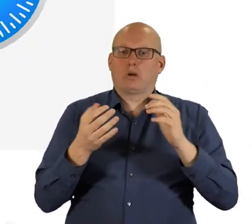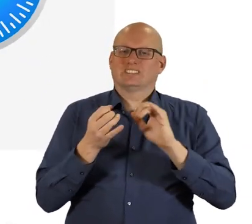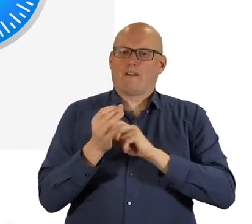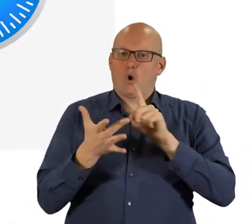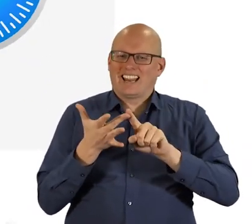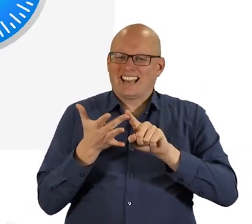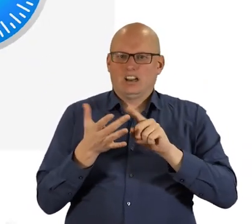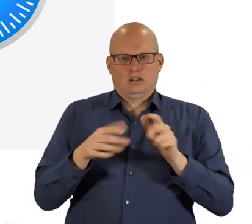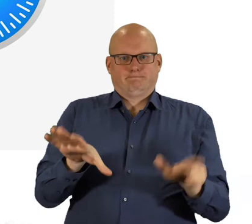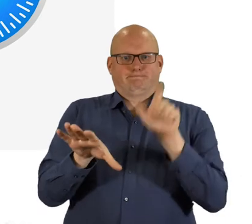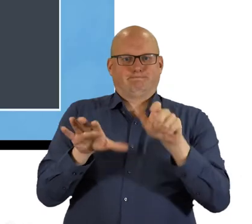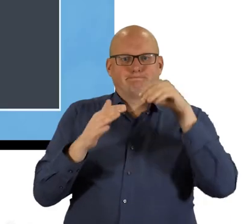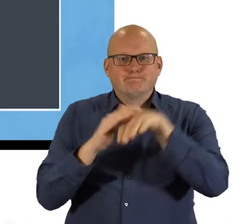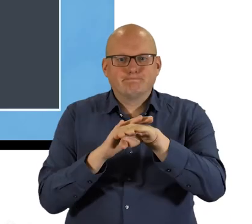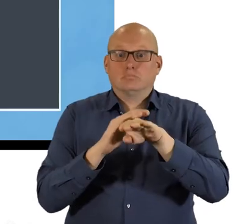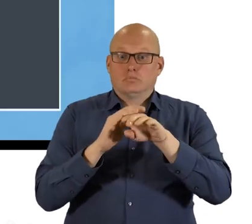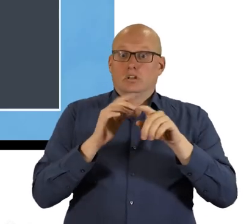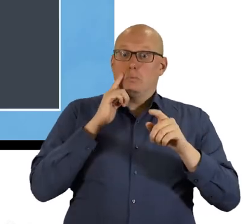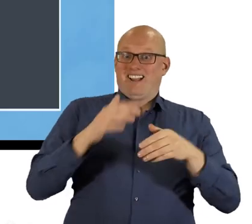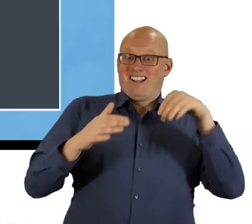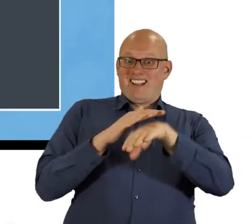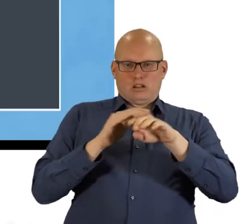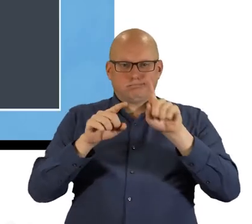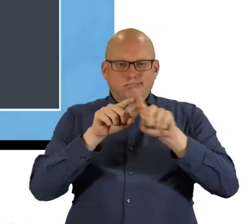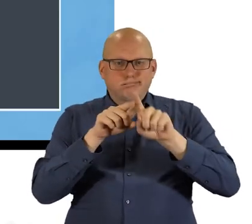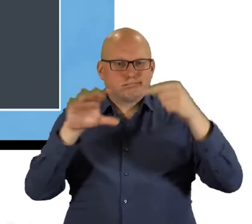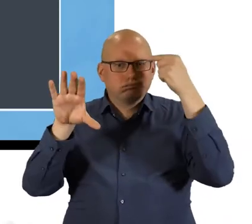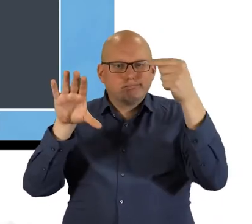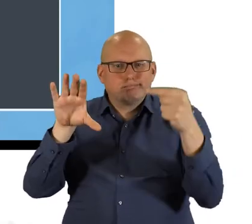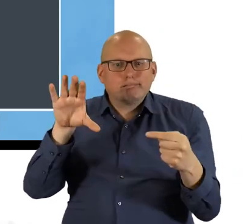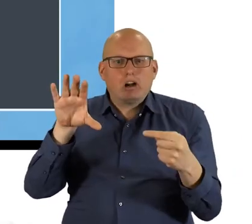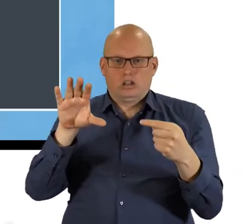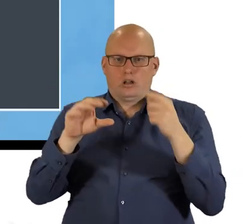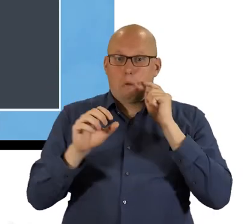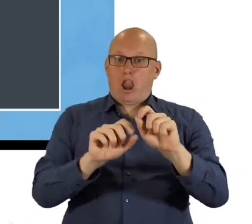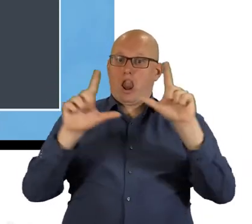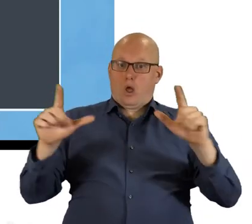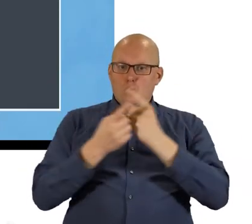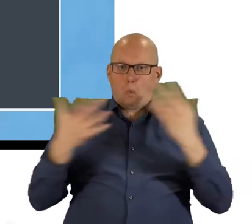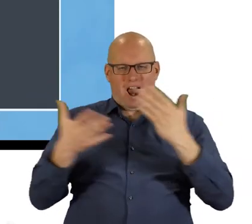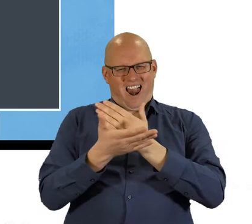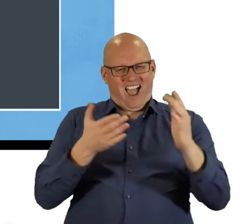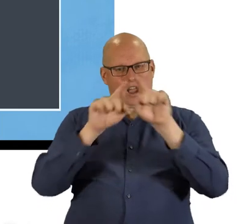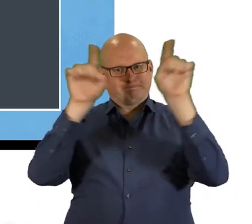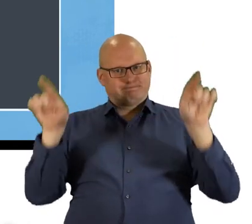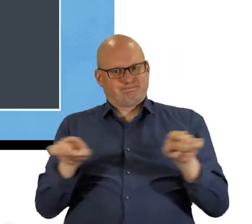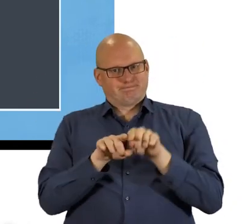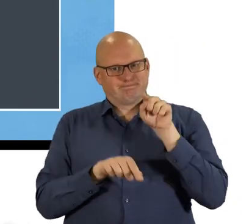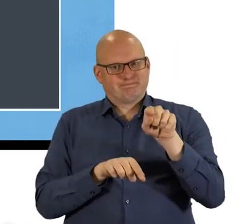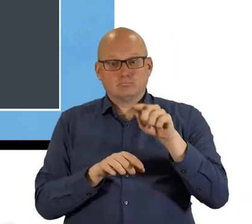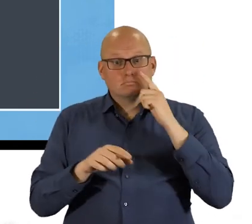and log in. If you have access to more than one area, the home screen gives you an overview of activity.